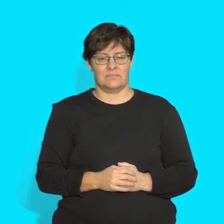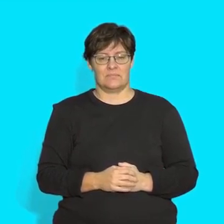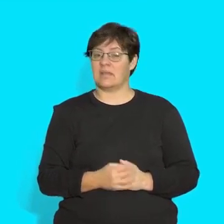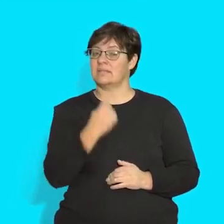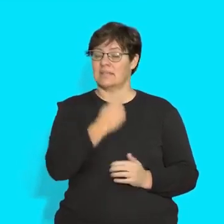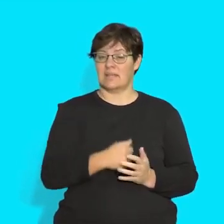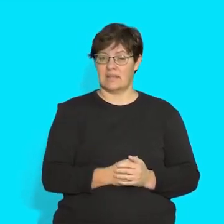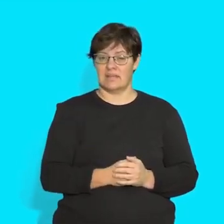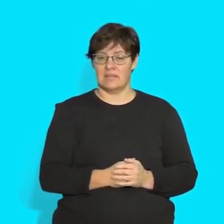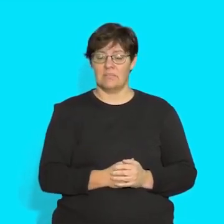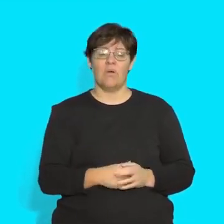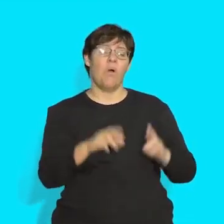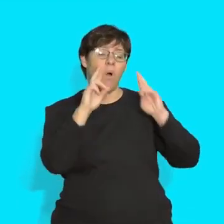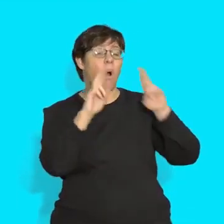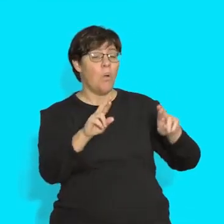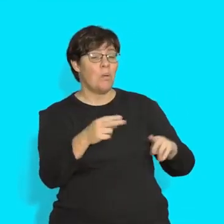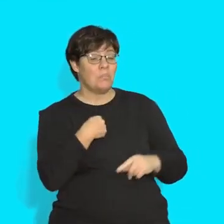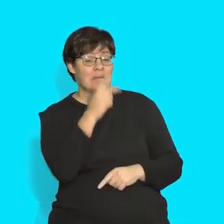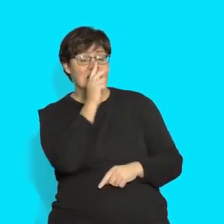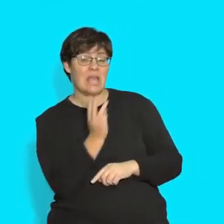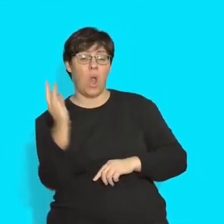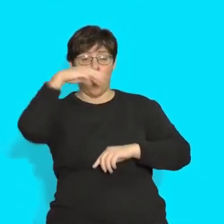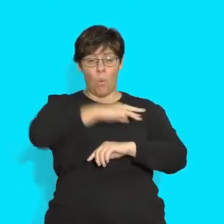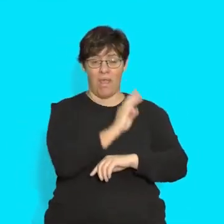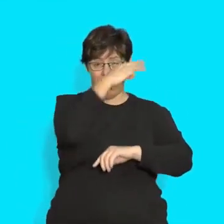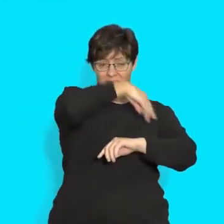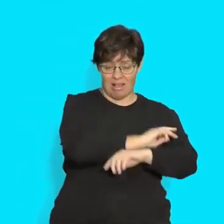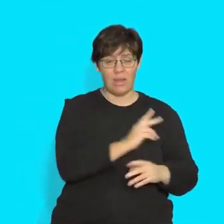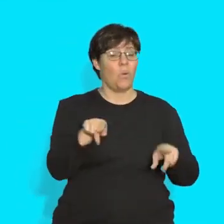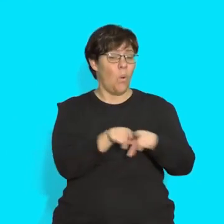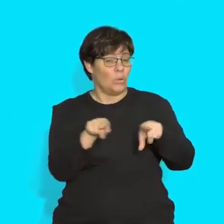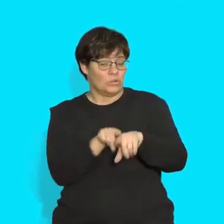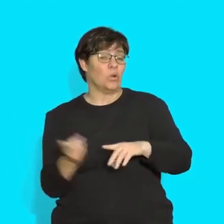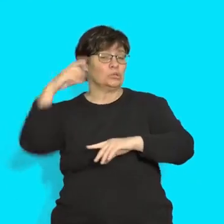Say, I hope we see a whale and dolphins.